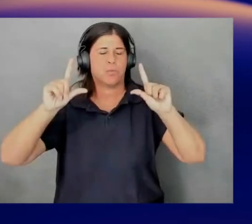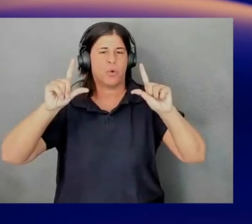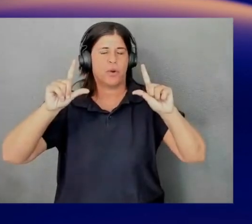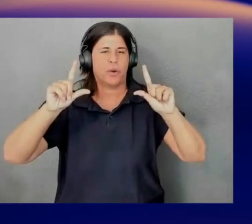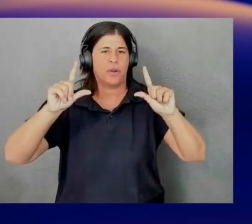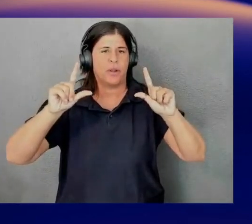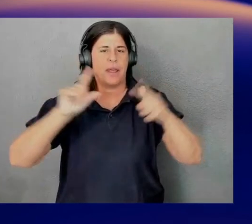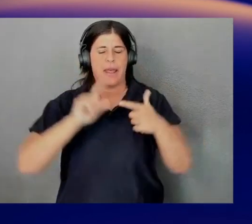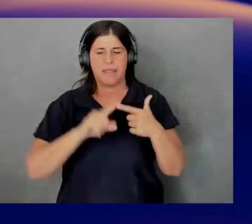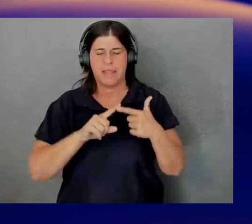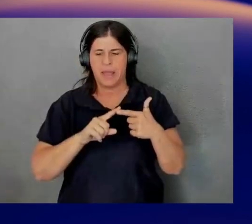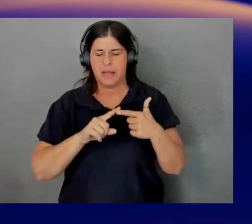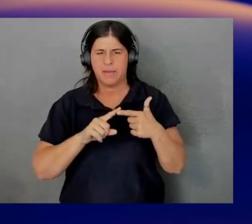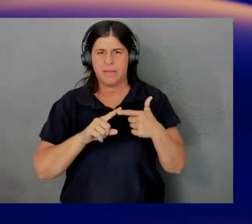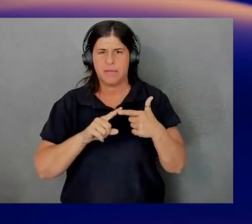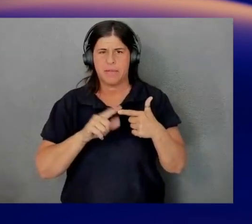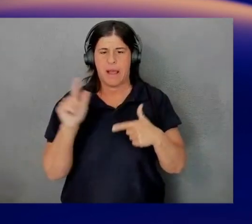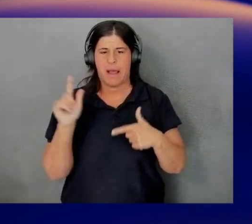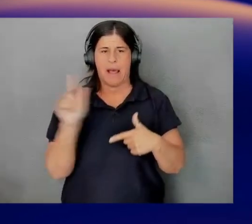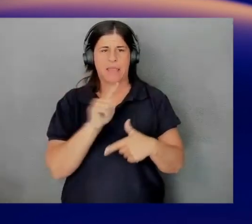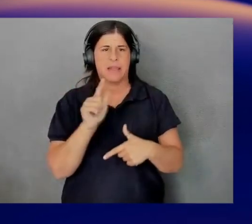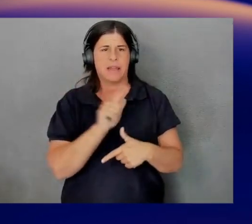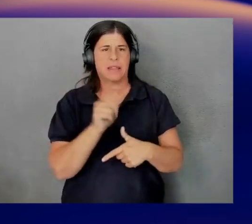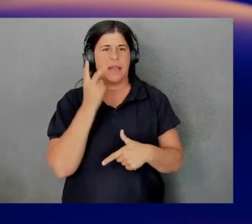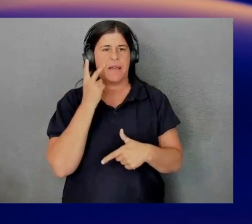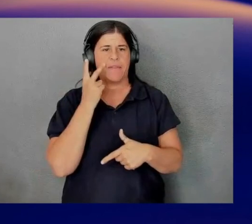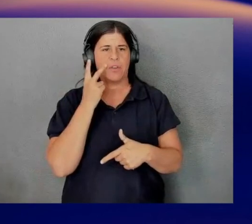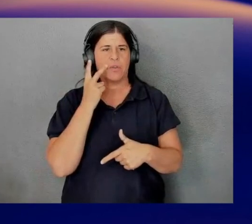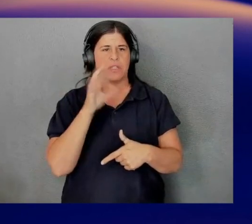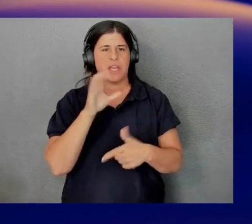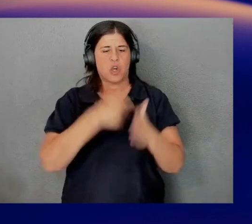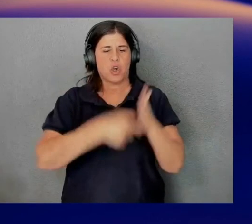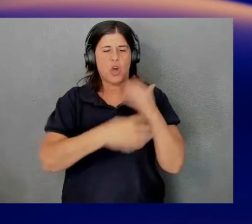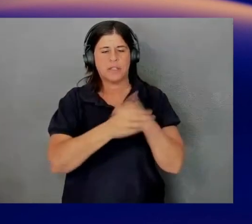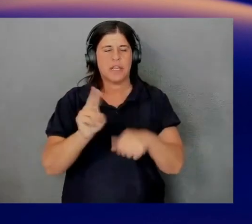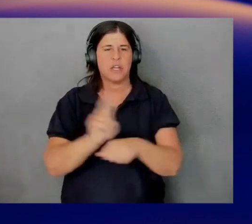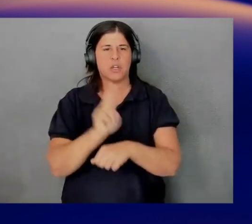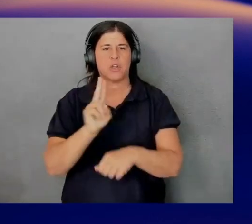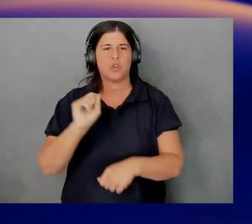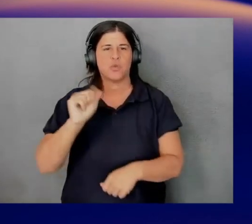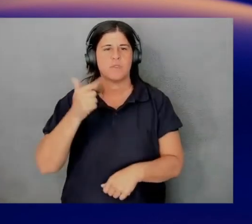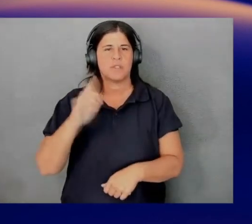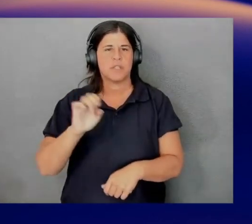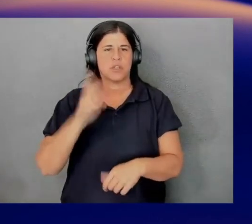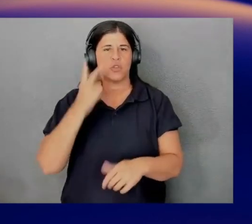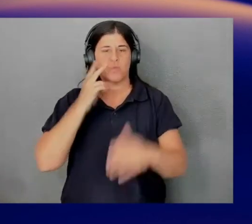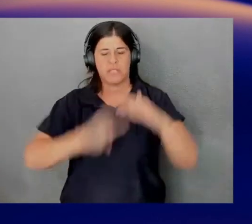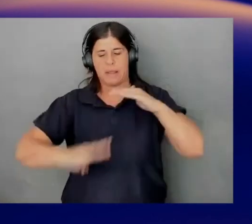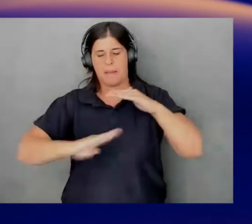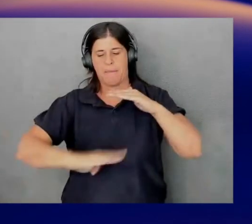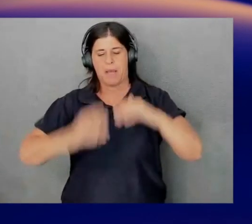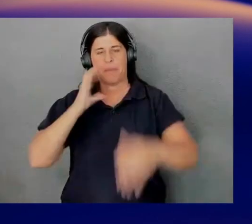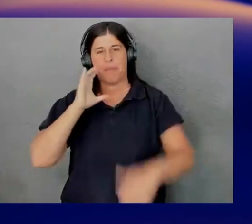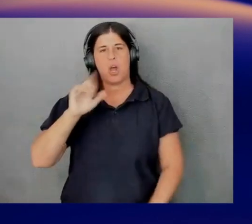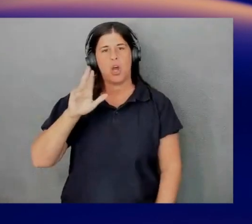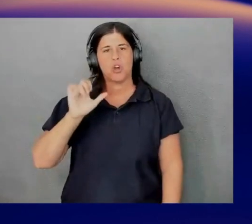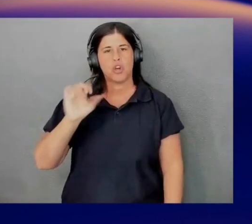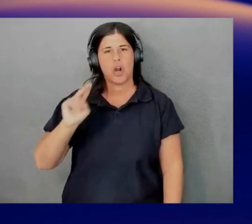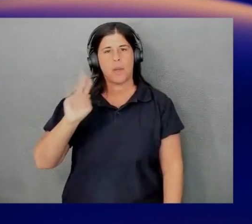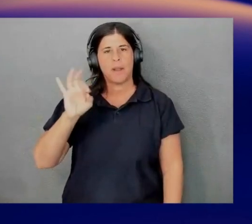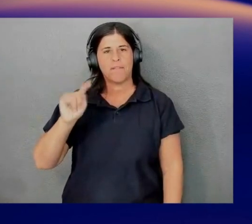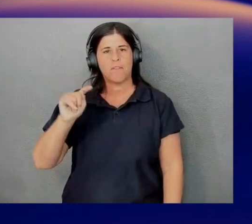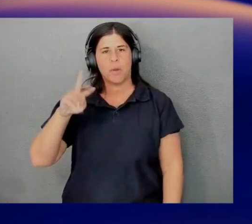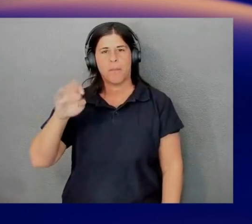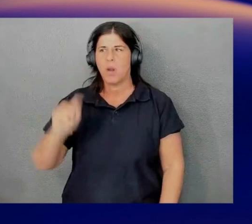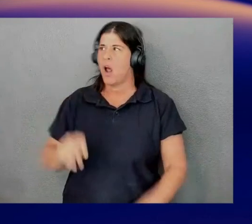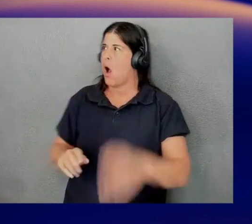then on the left-hand side here, we're going to get Cost and Usage Reports. And we can see at the bottom here, we have this carbon footprint tool. Oh, That's fantastic. So,